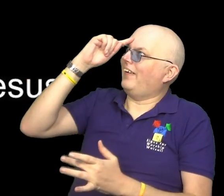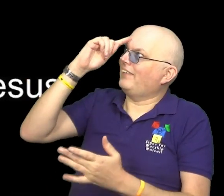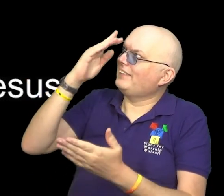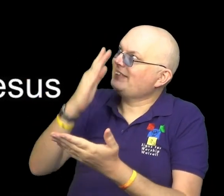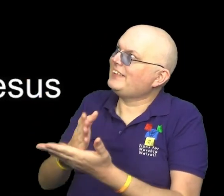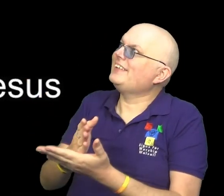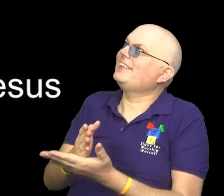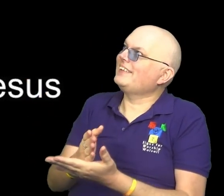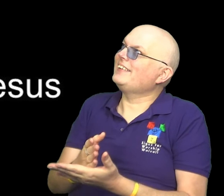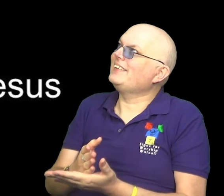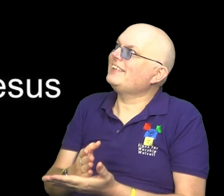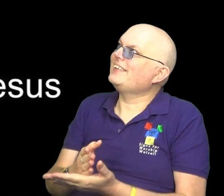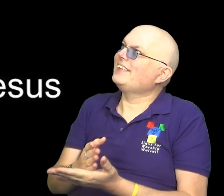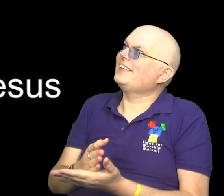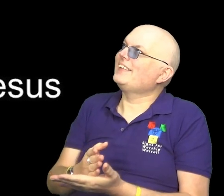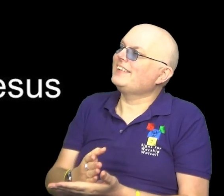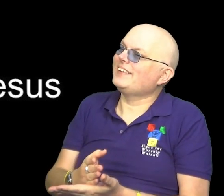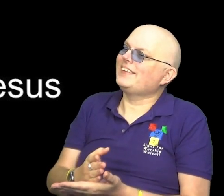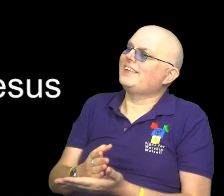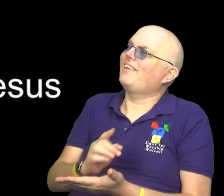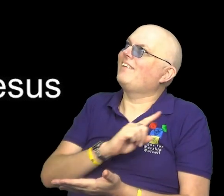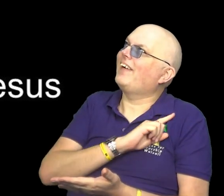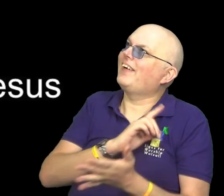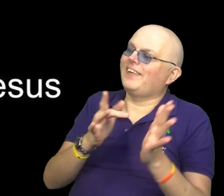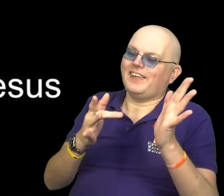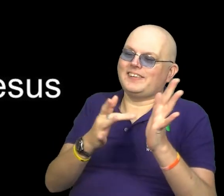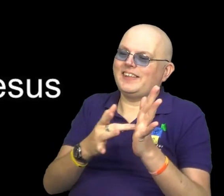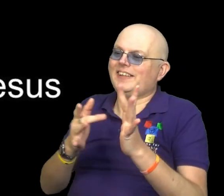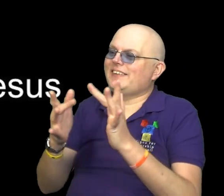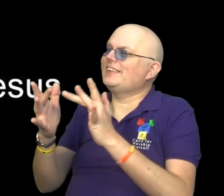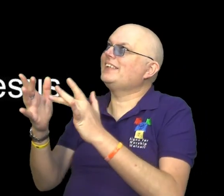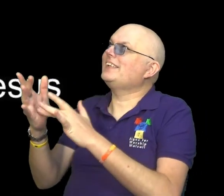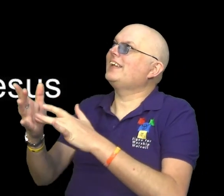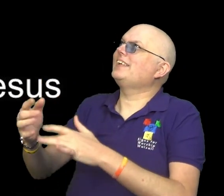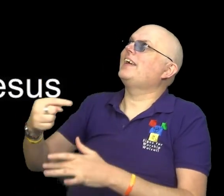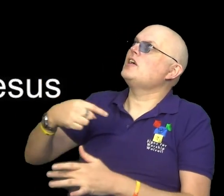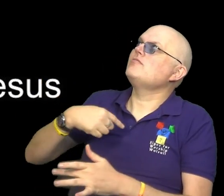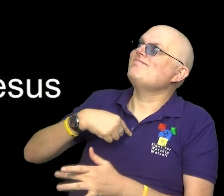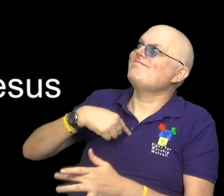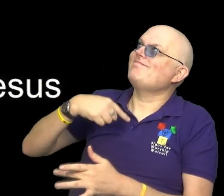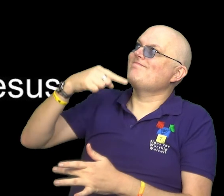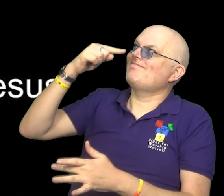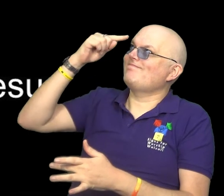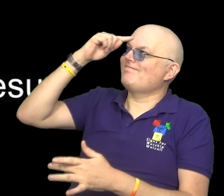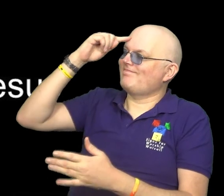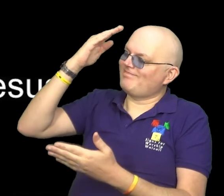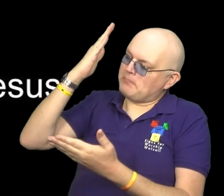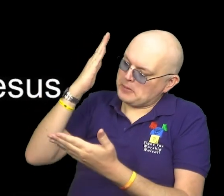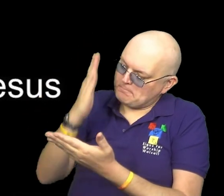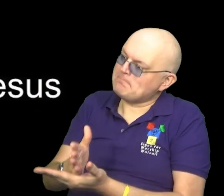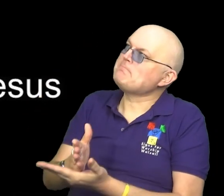Holy Spirit, our God three in I believe in the